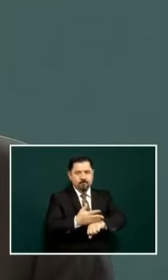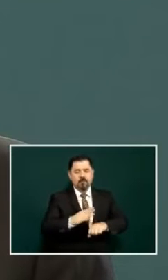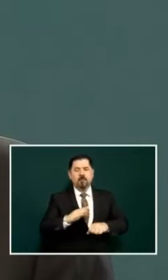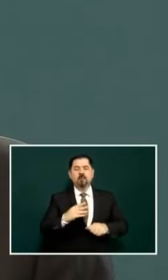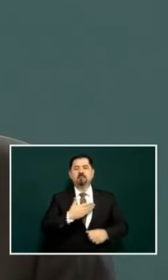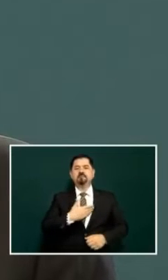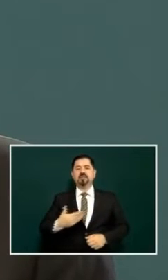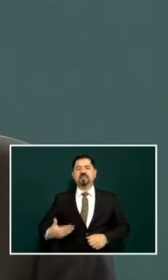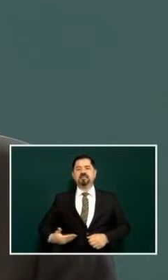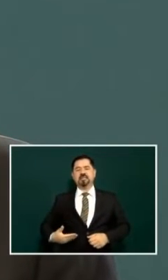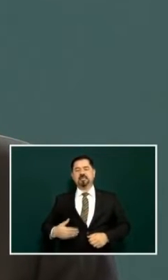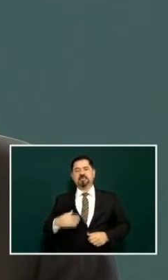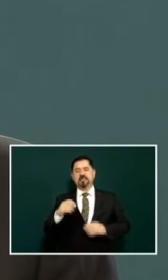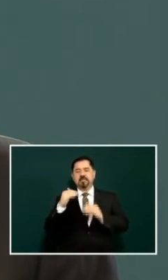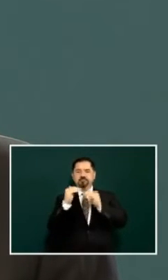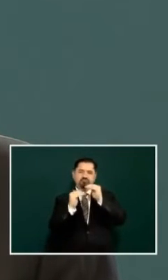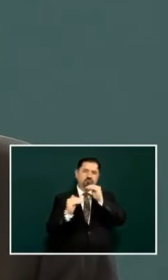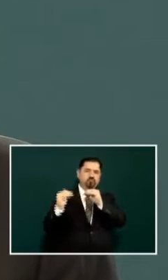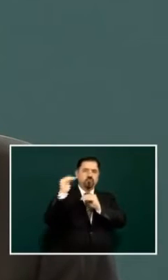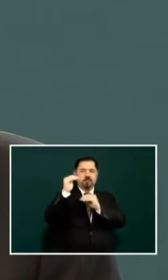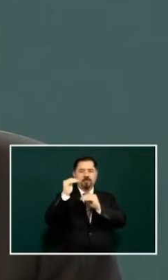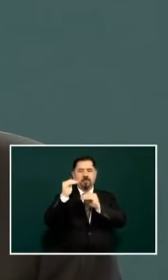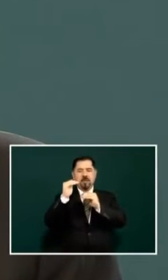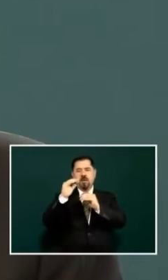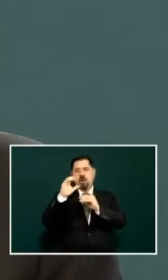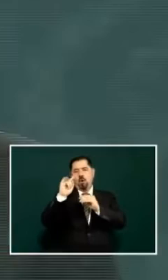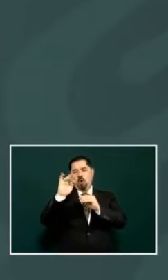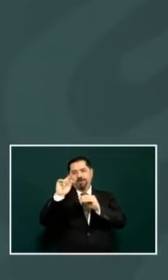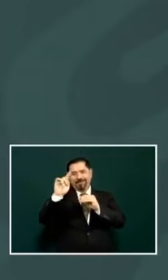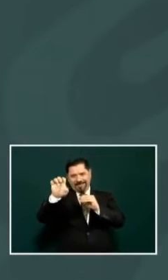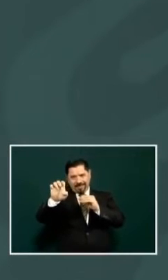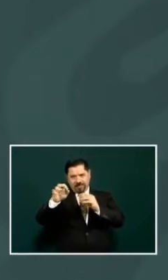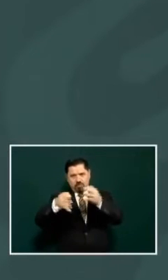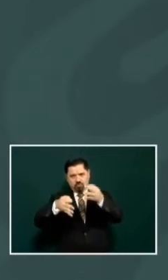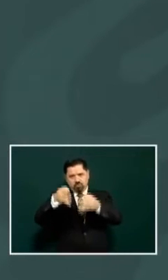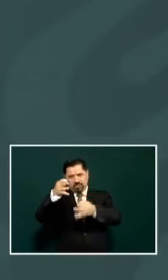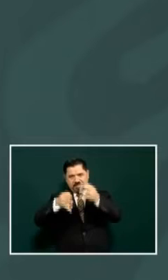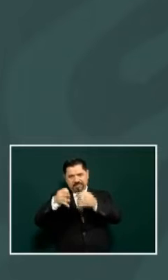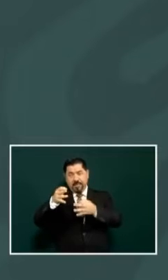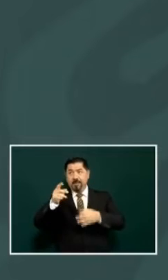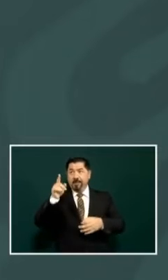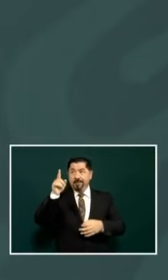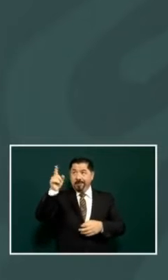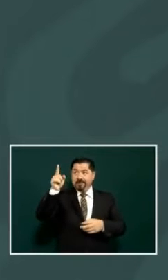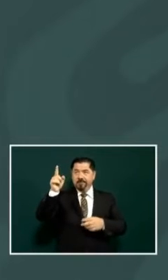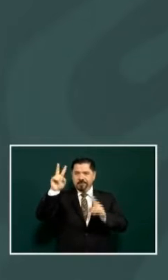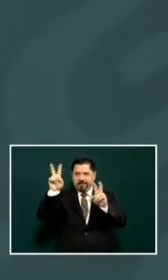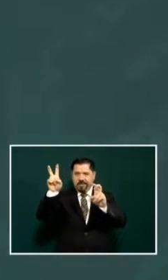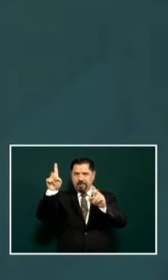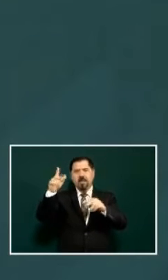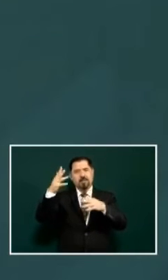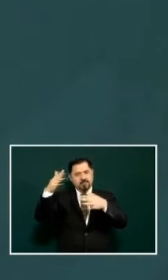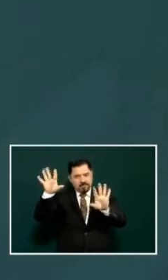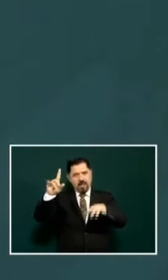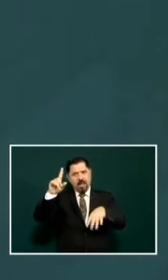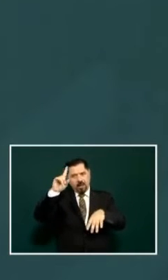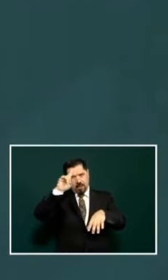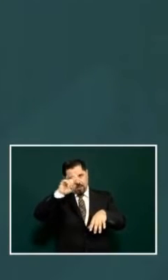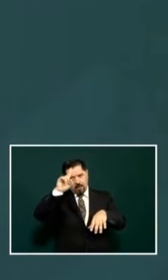castigate the responsible parties and so at the moment it's a recommendation regarding this matter